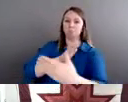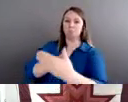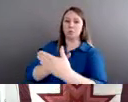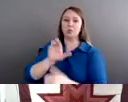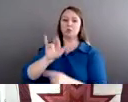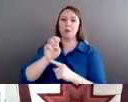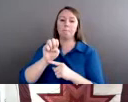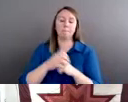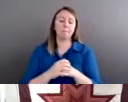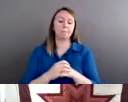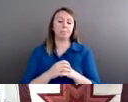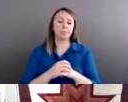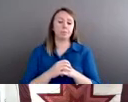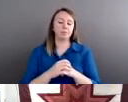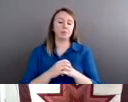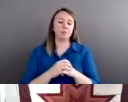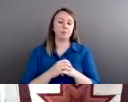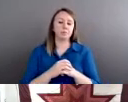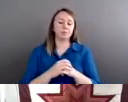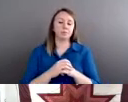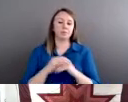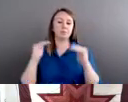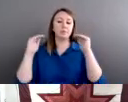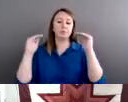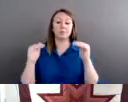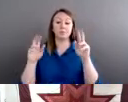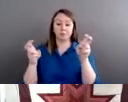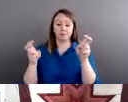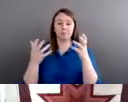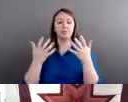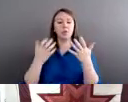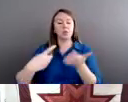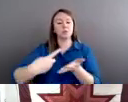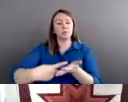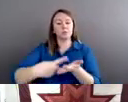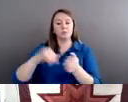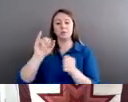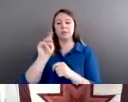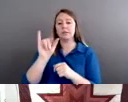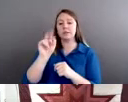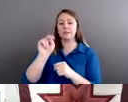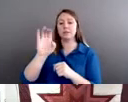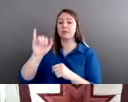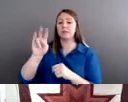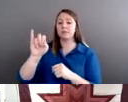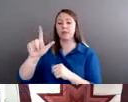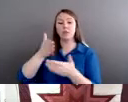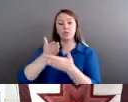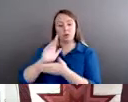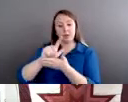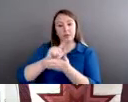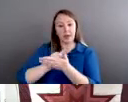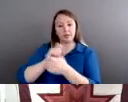Next, I want to move to the Indian Civil Rights Act of 1968. Now the Indian